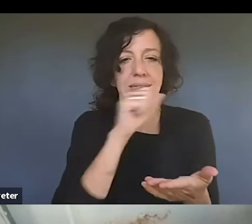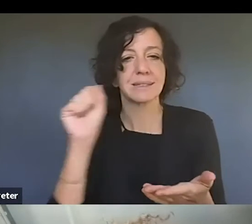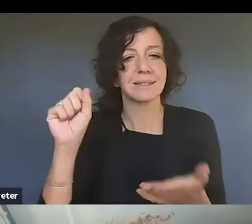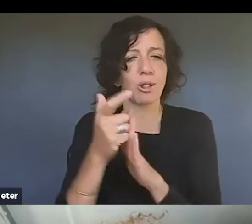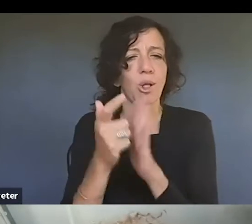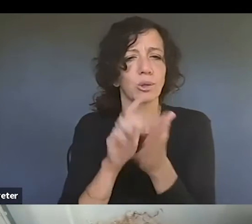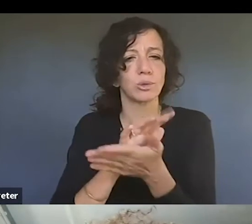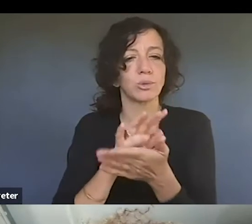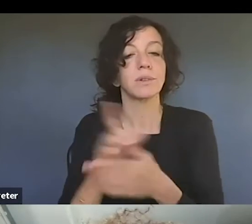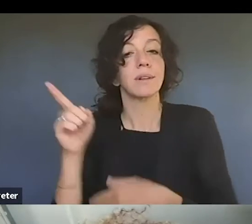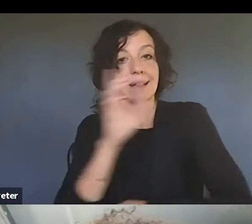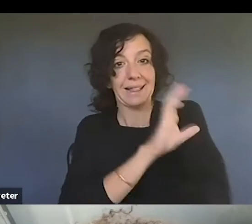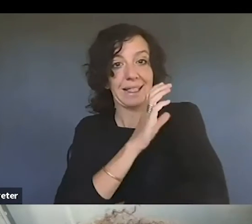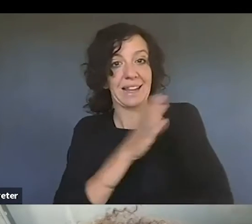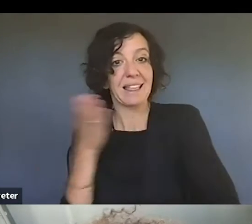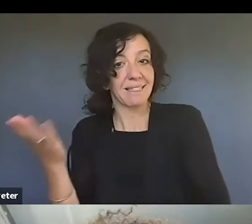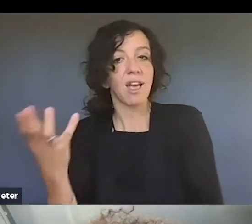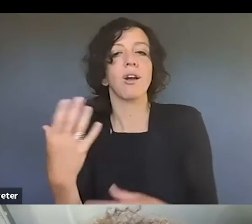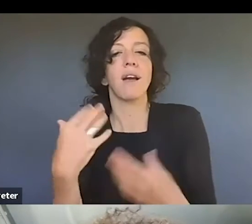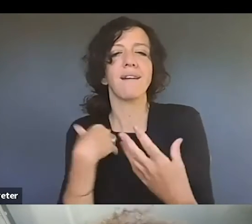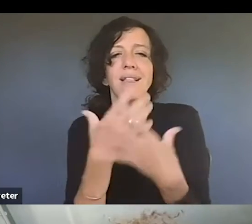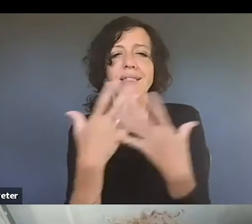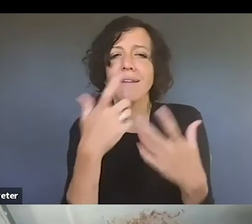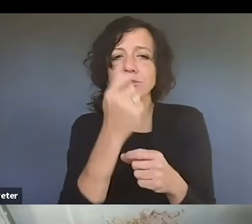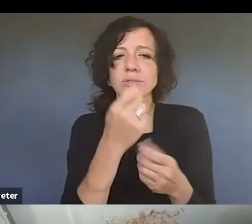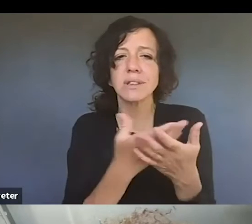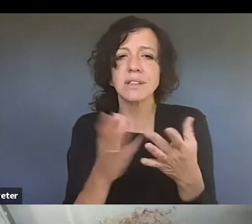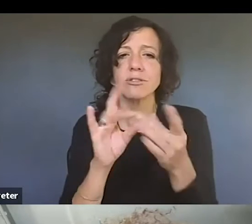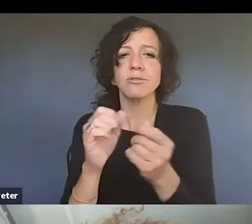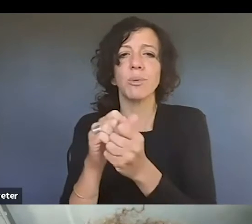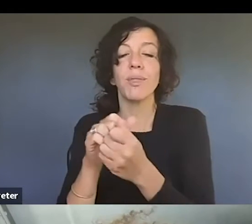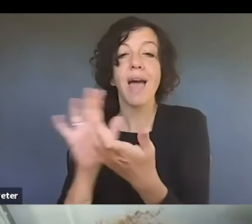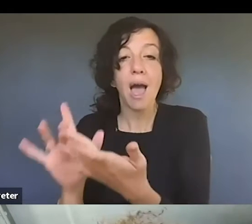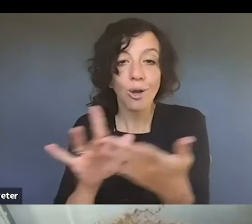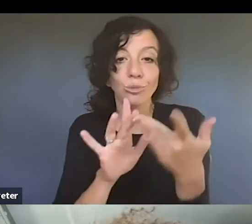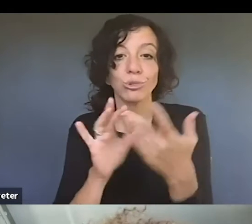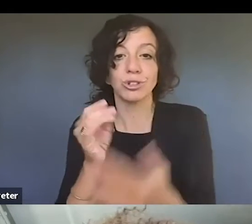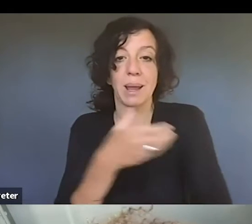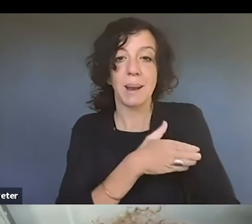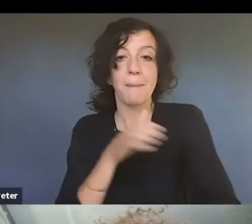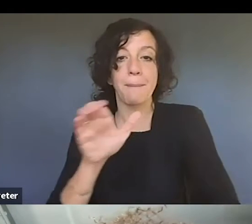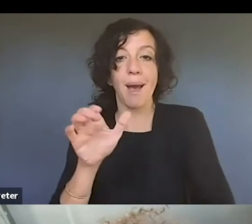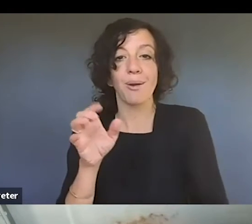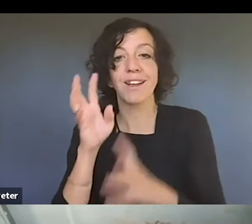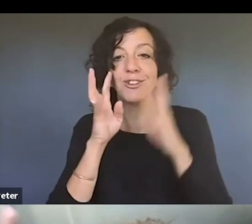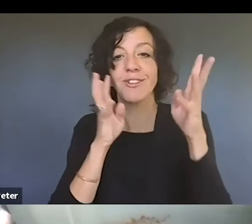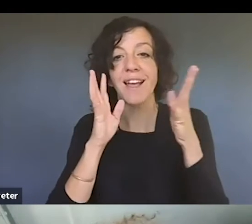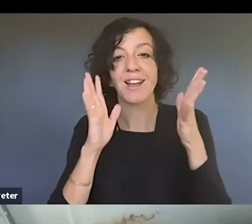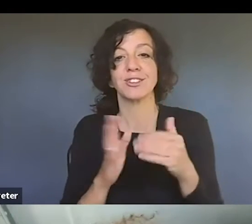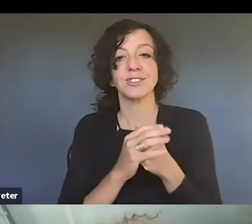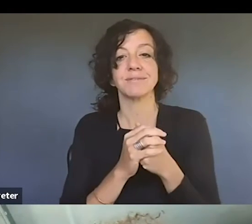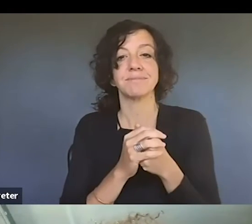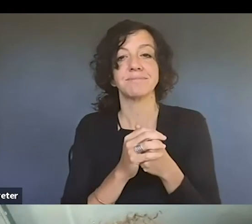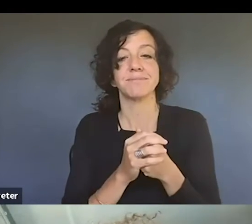also doing a lot of interesting stuff as far as outreach and empowering creators as well. So, you know, true to form, these ladies